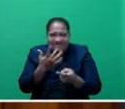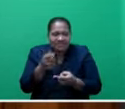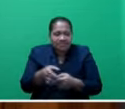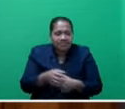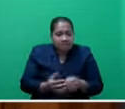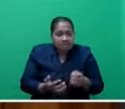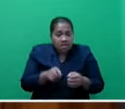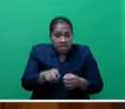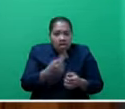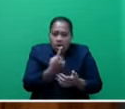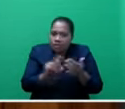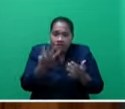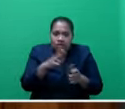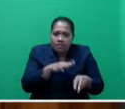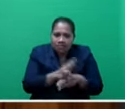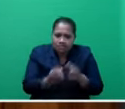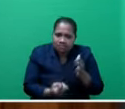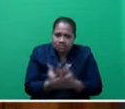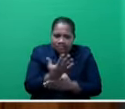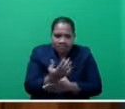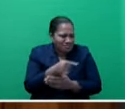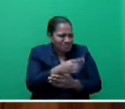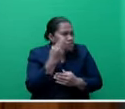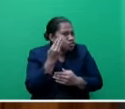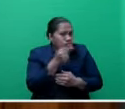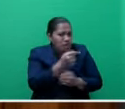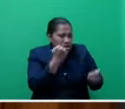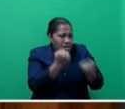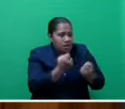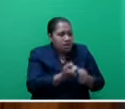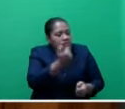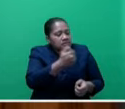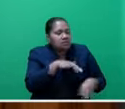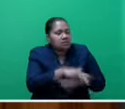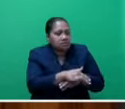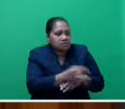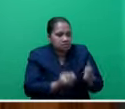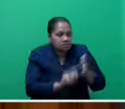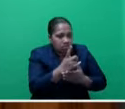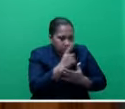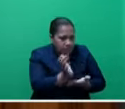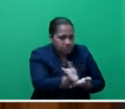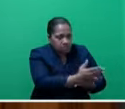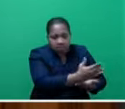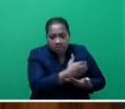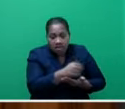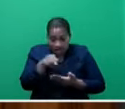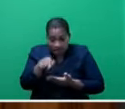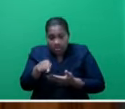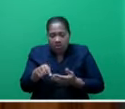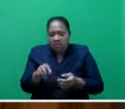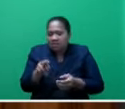only takes four months to grow as opposed to sugar cane, which can take up to 16 months to harvest. Hemp requires less water